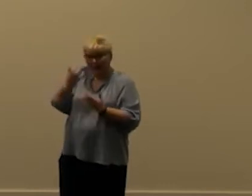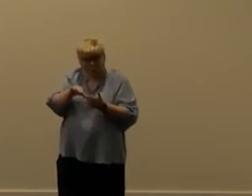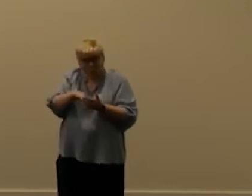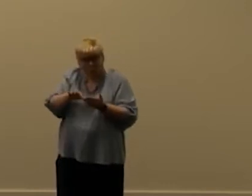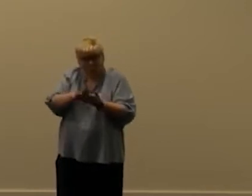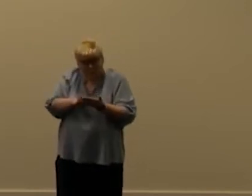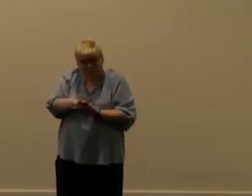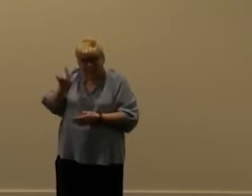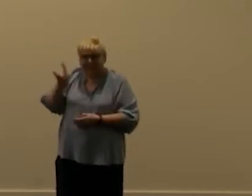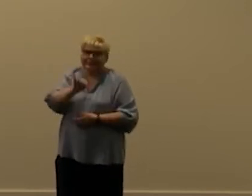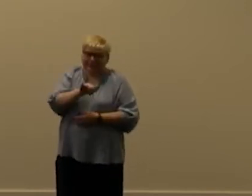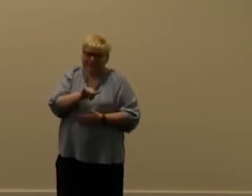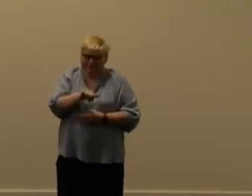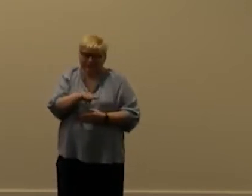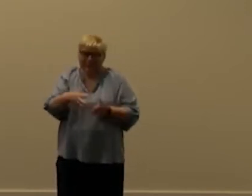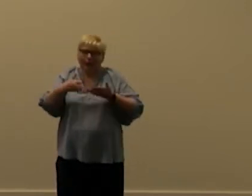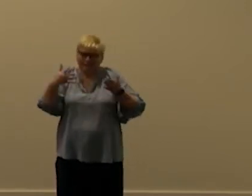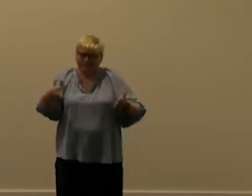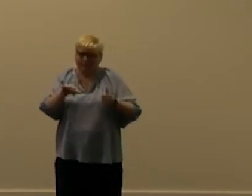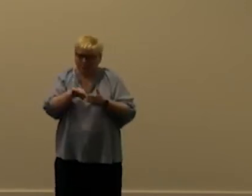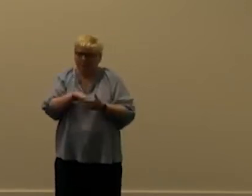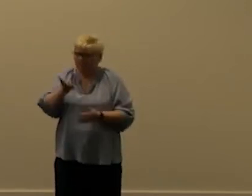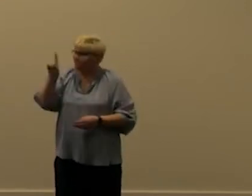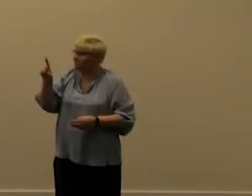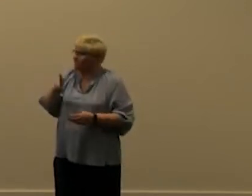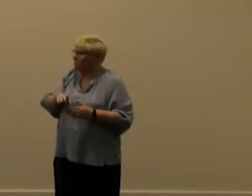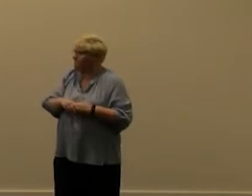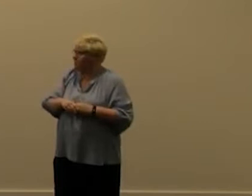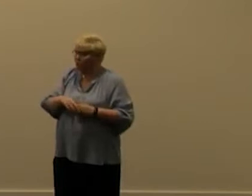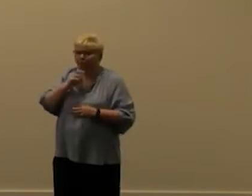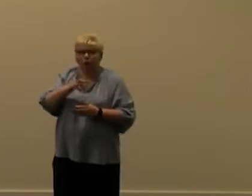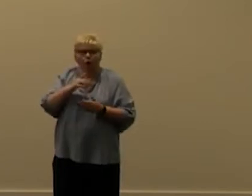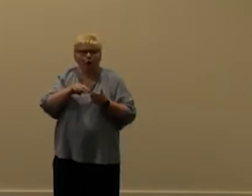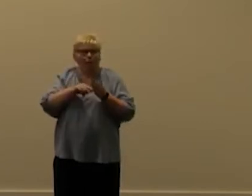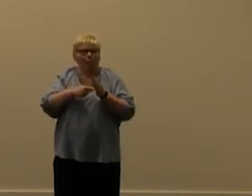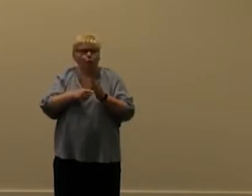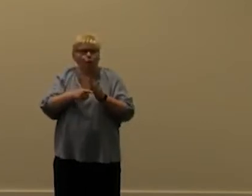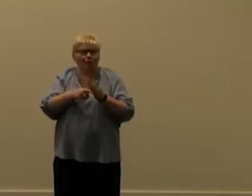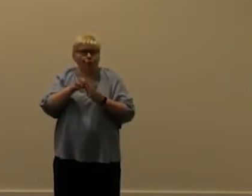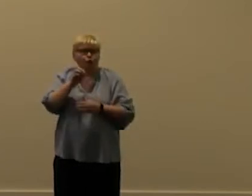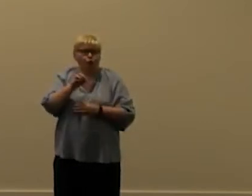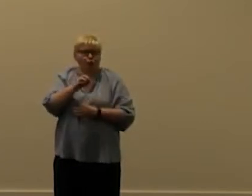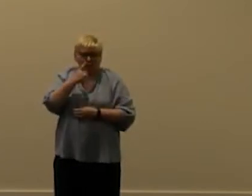yes exactly a big problem yeah i think it tens of thousands of euros problem